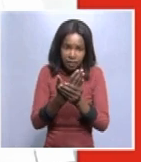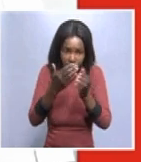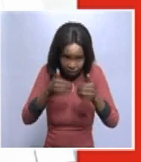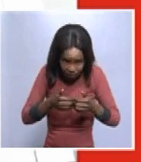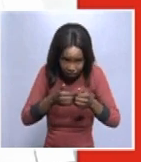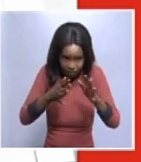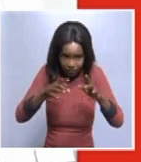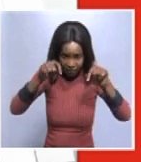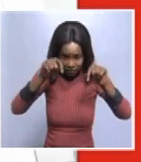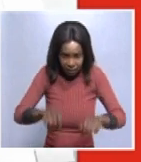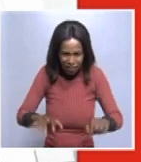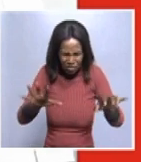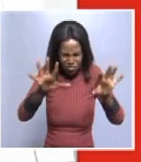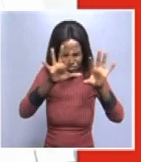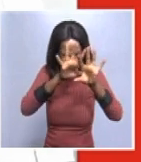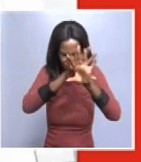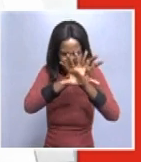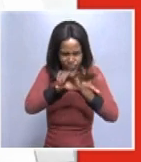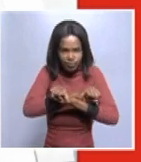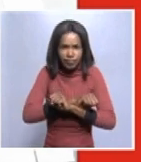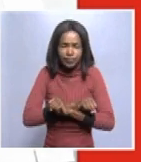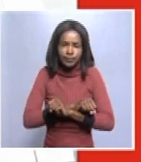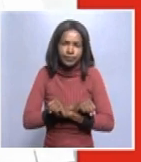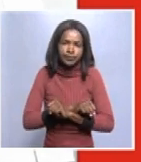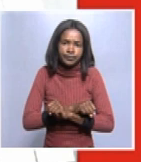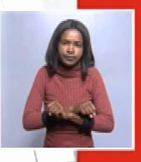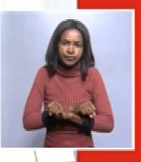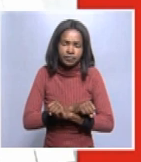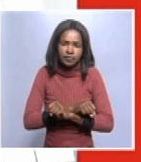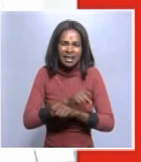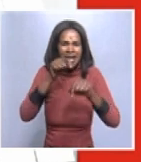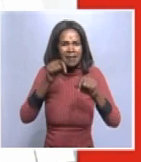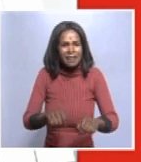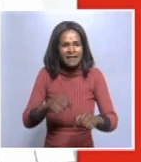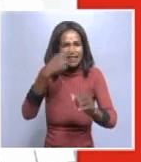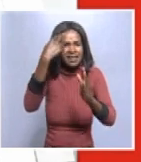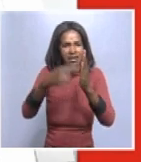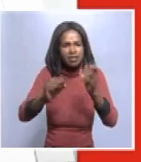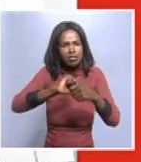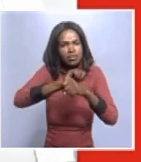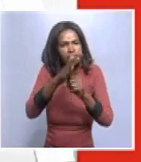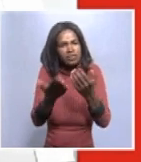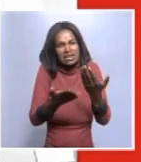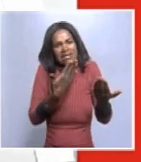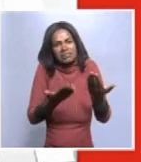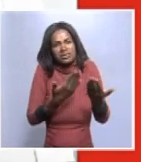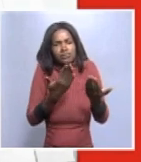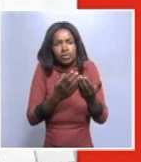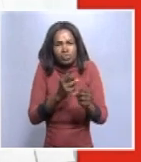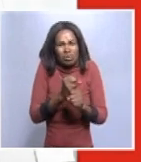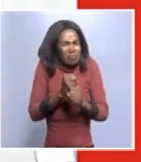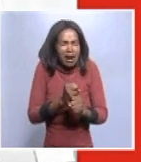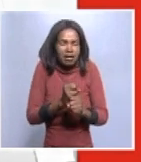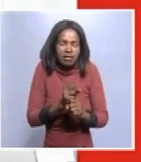midnight today. As we welcome the relaxed public health regulations, we must be